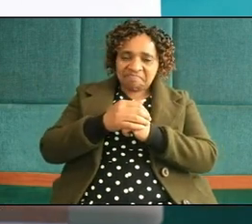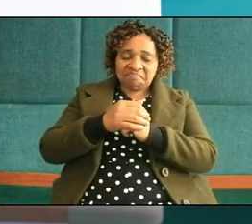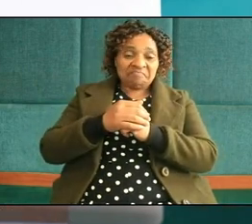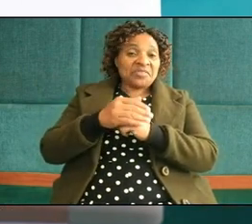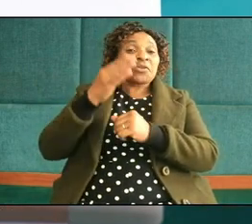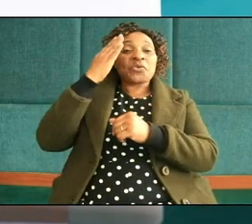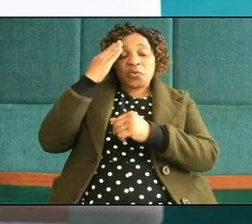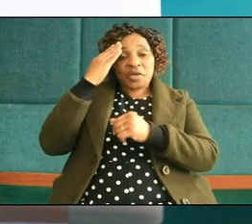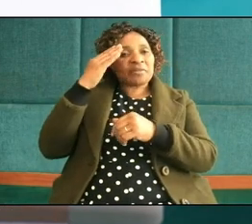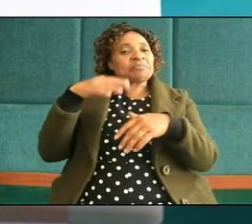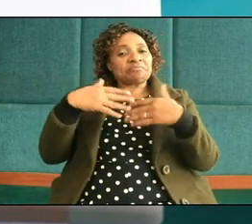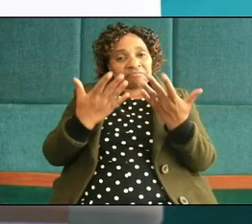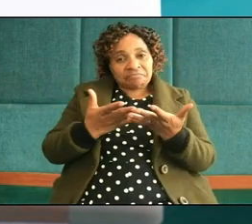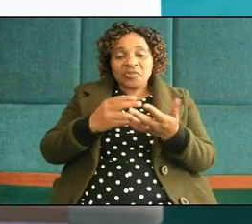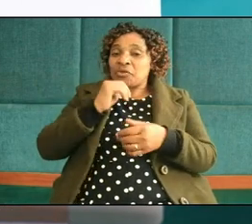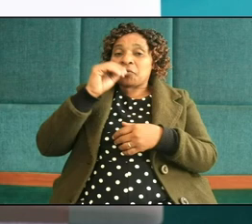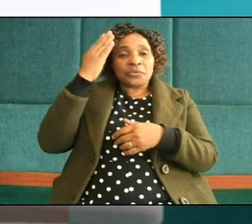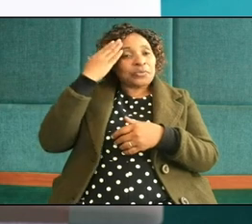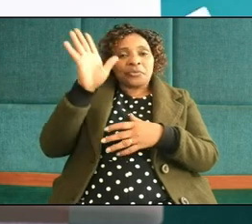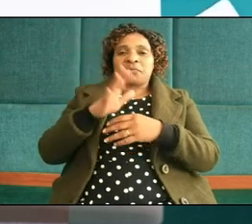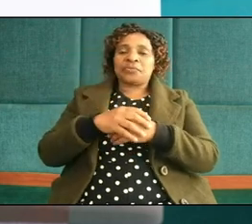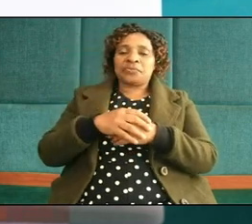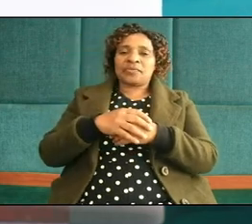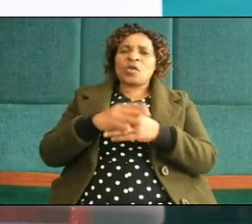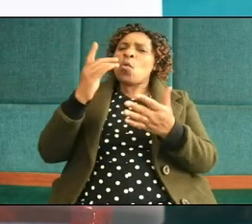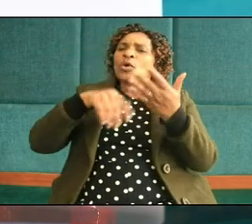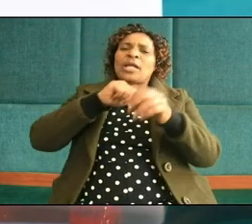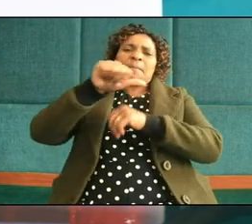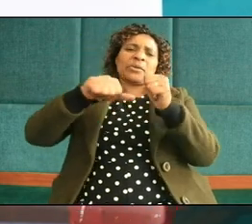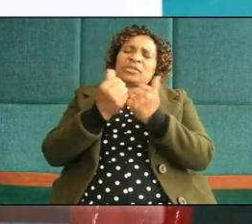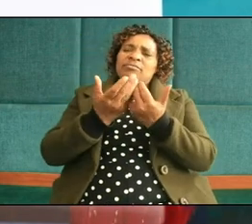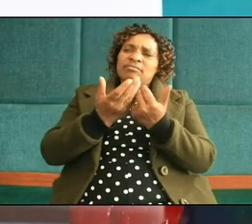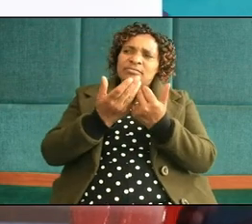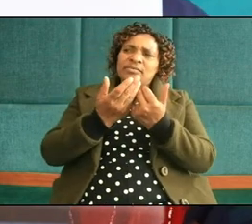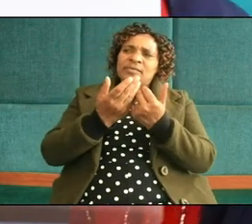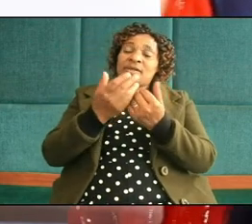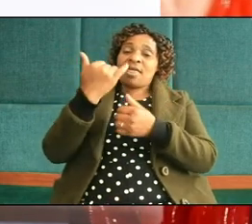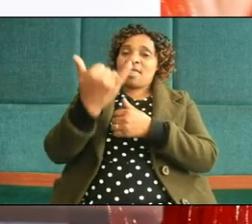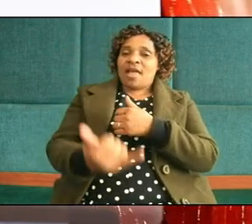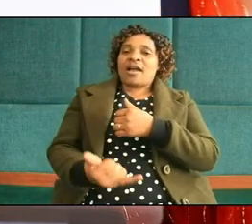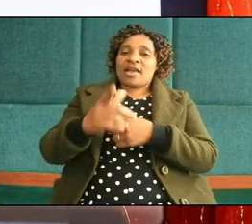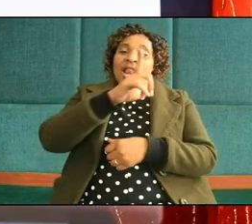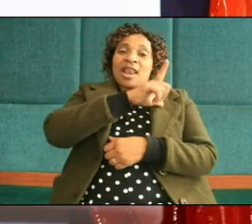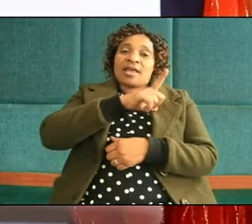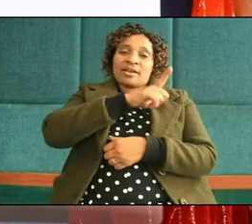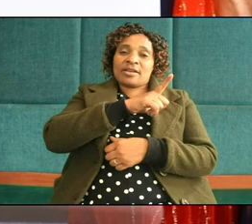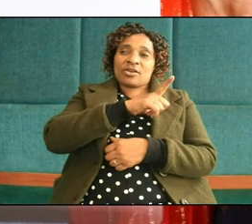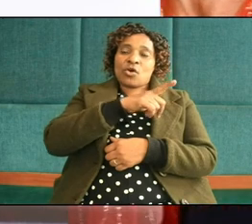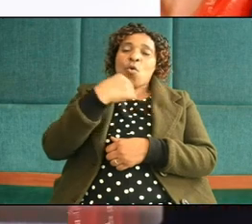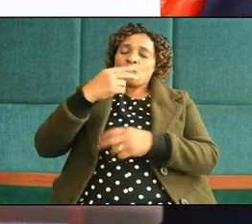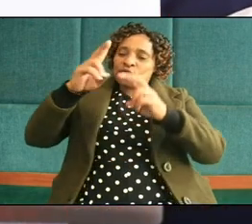knowingly or unknowingly what about that young lady who seek for